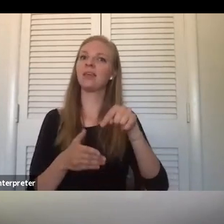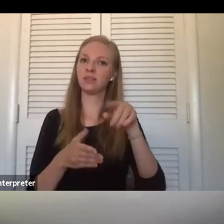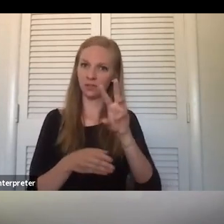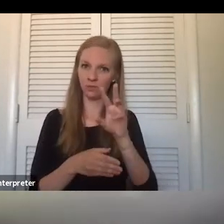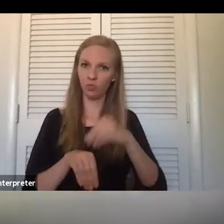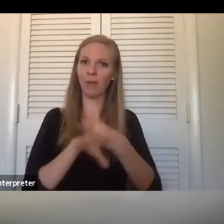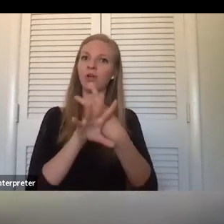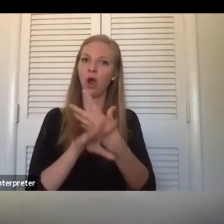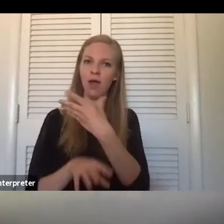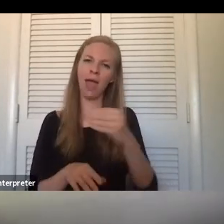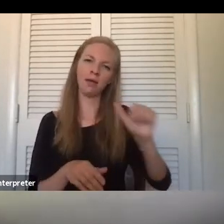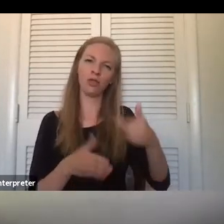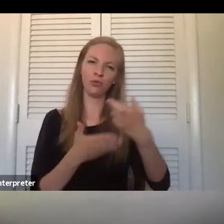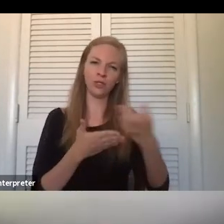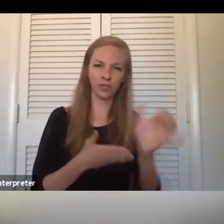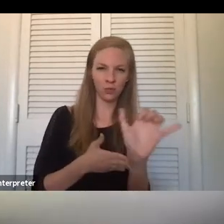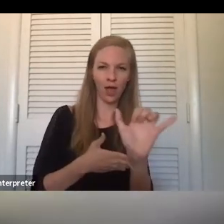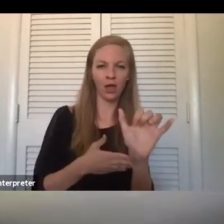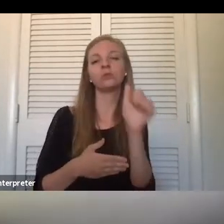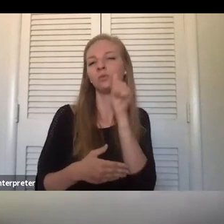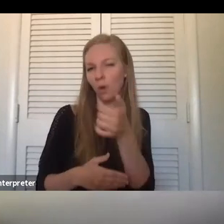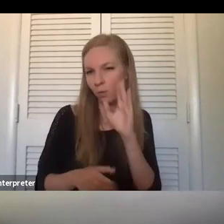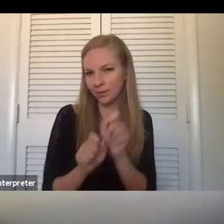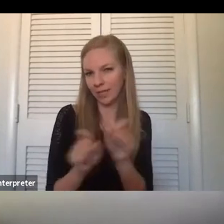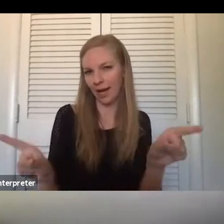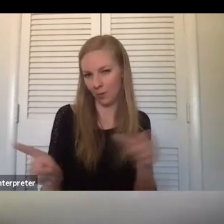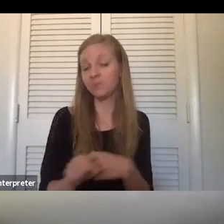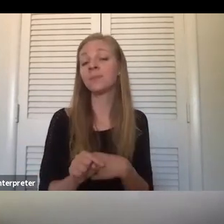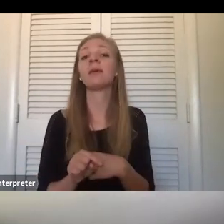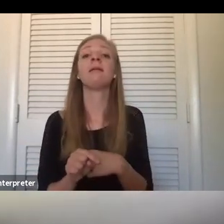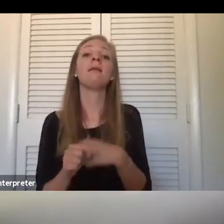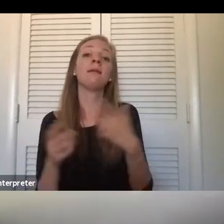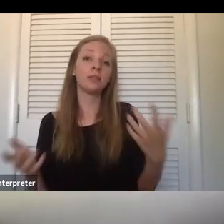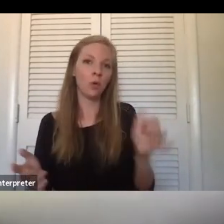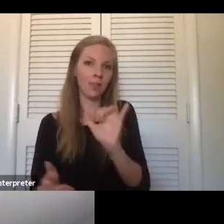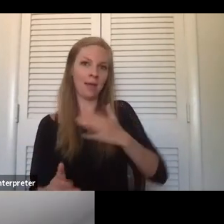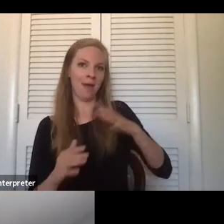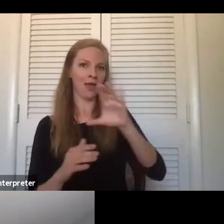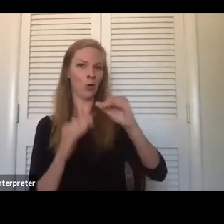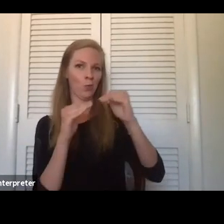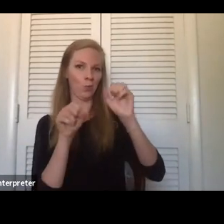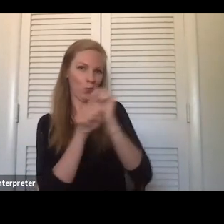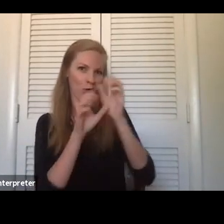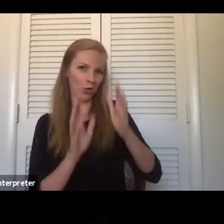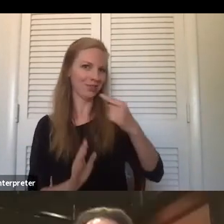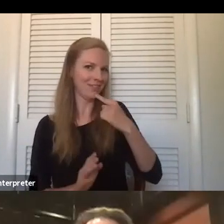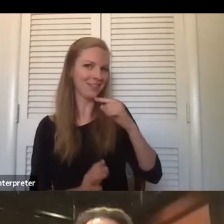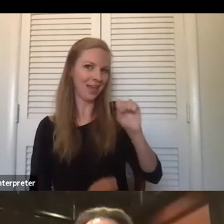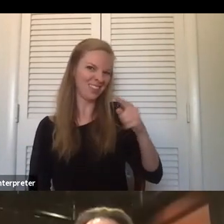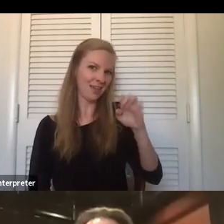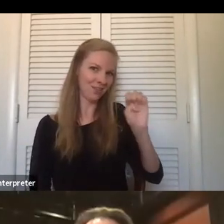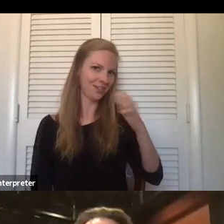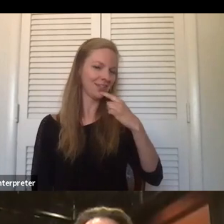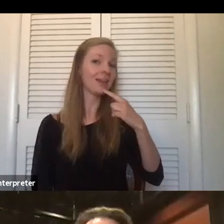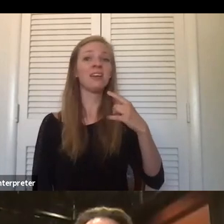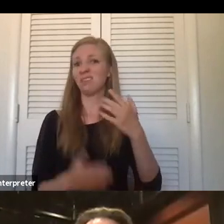were mentioned as well sometime tomorrow. Um, so like my colleague, Stephanie said, if you have any questions, please feel free to